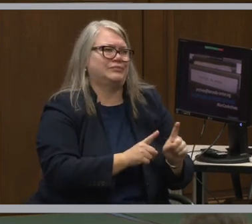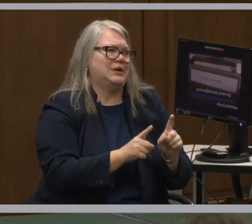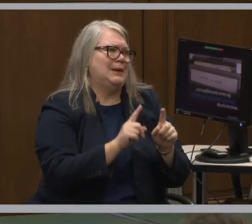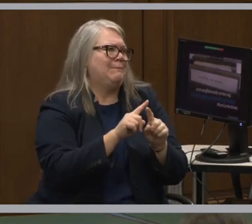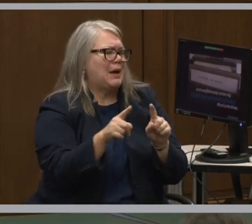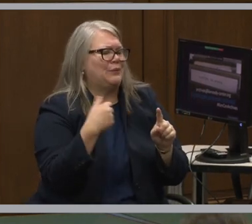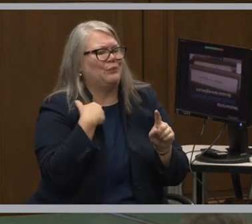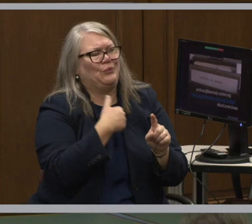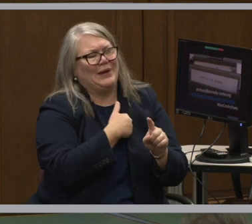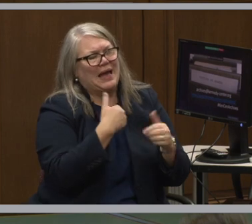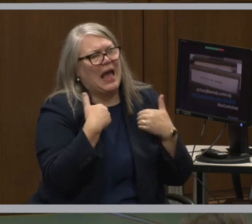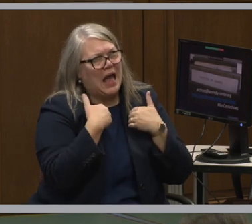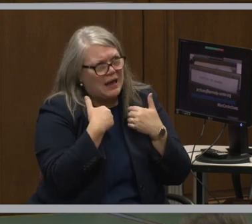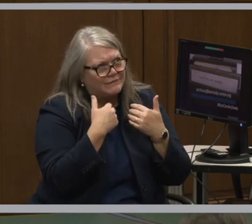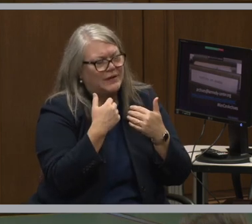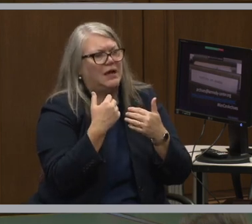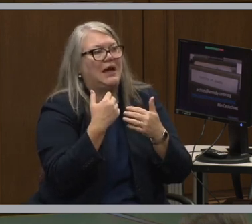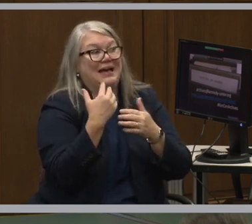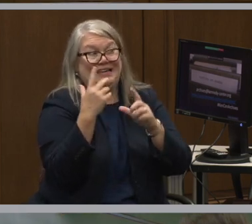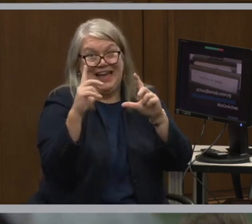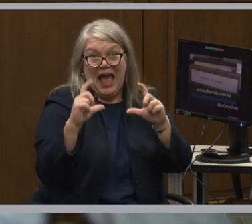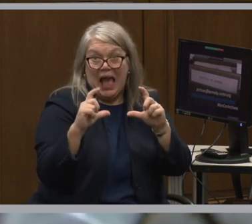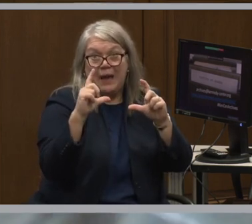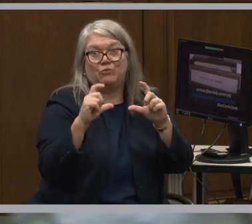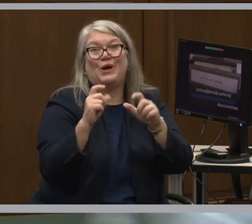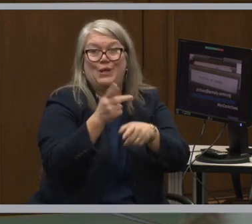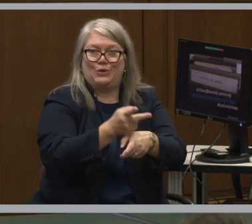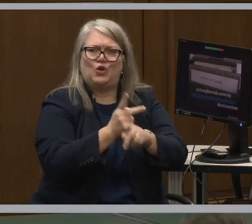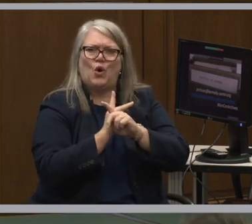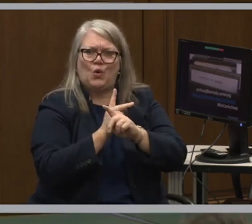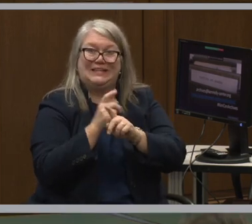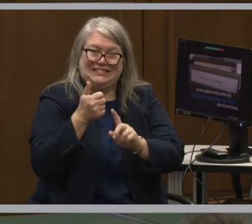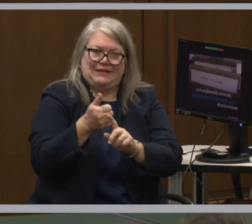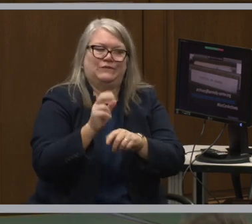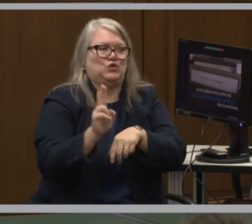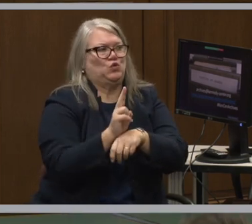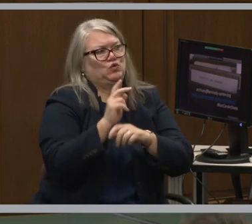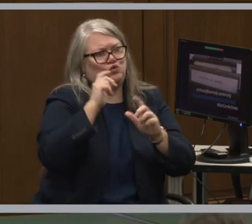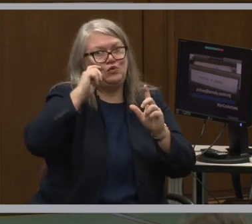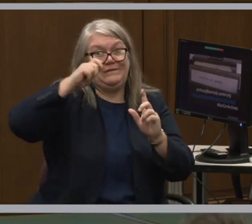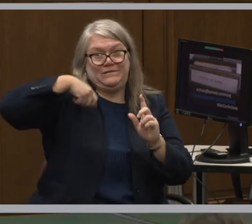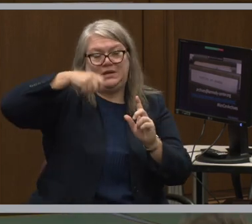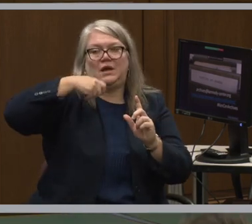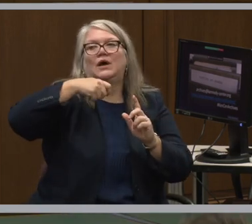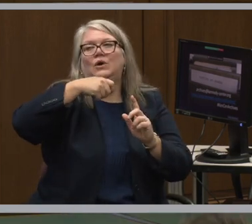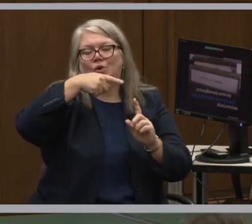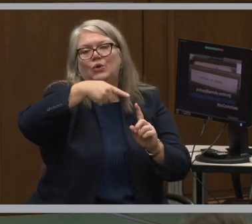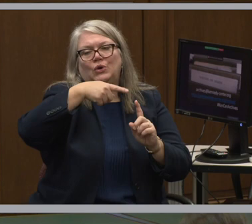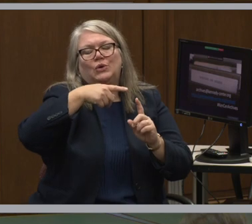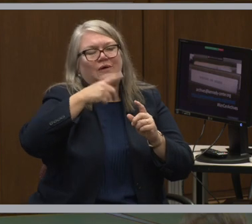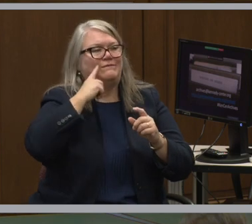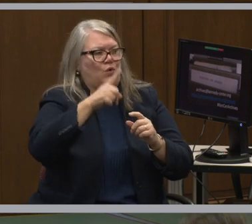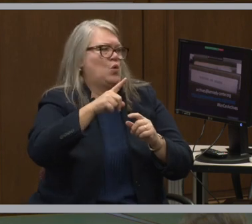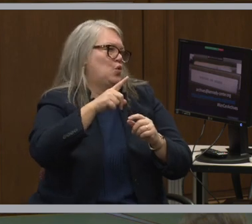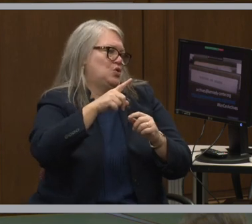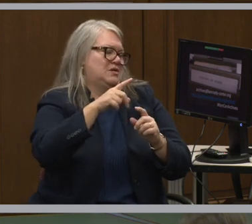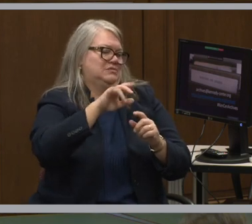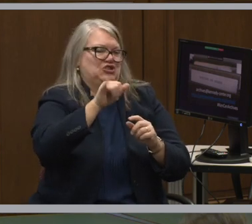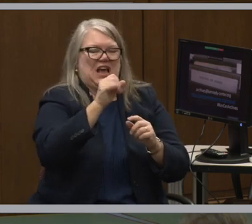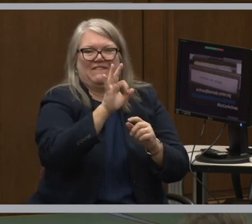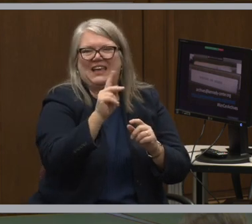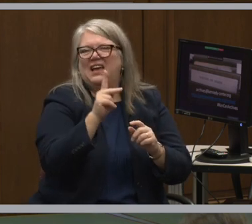a camera on loan that was used to video President Kennedy for, like, a documentary,